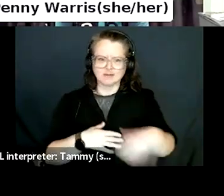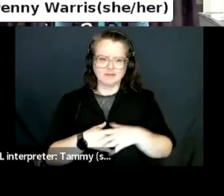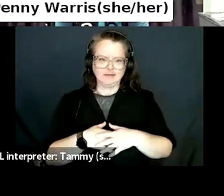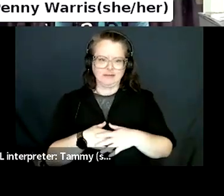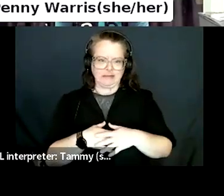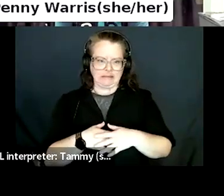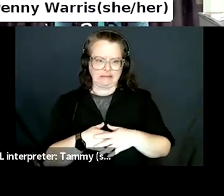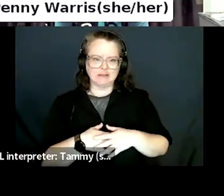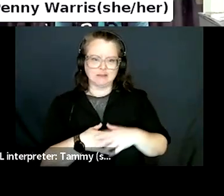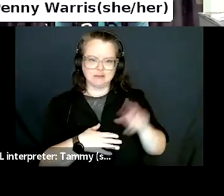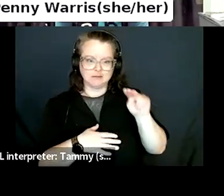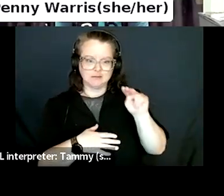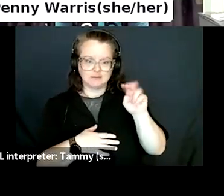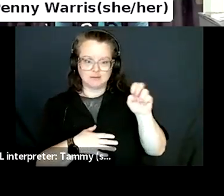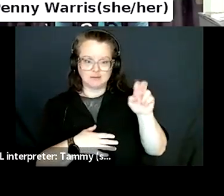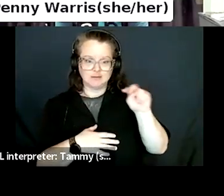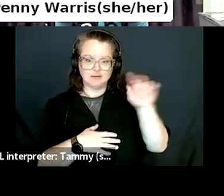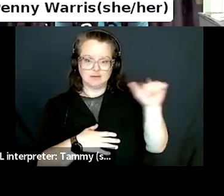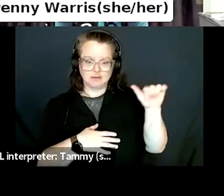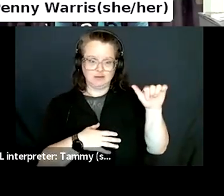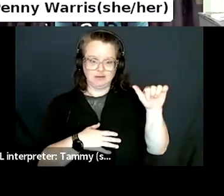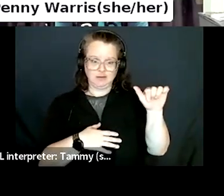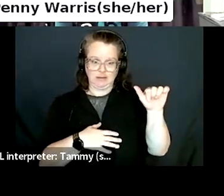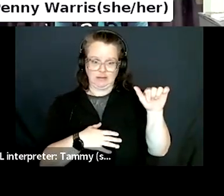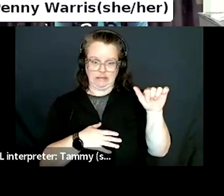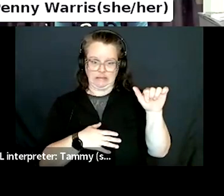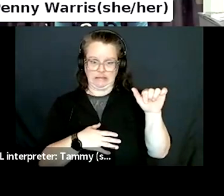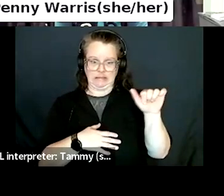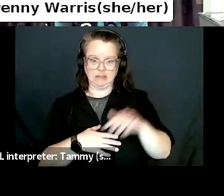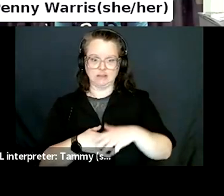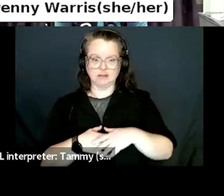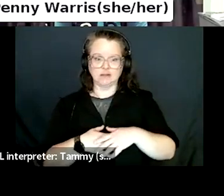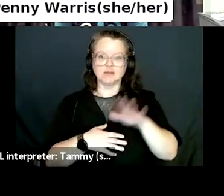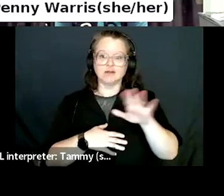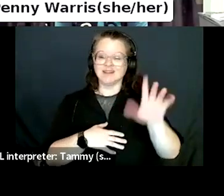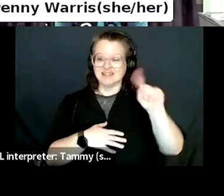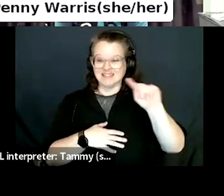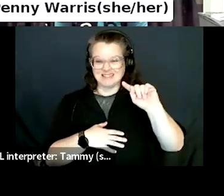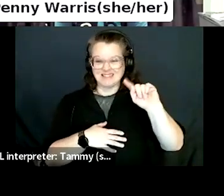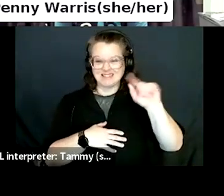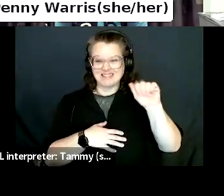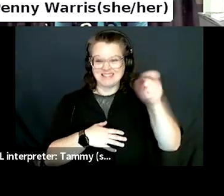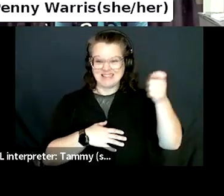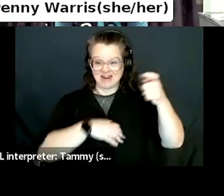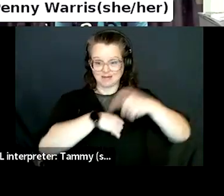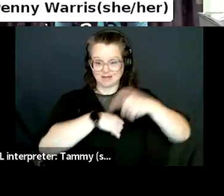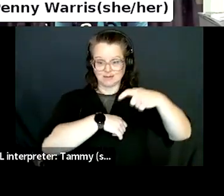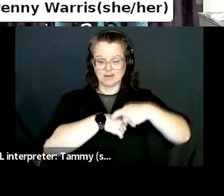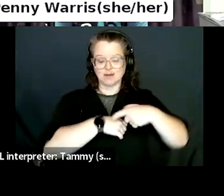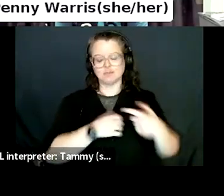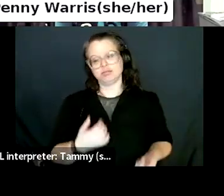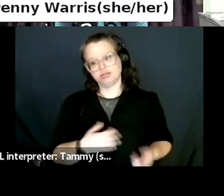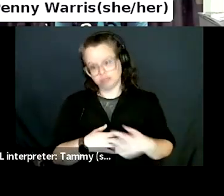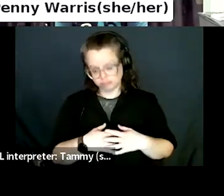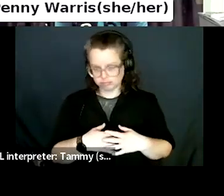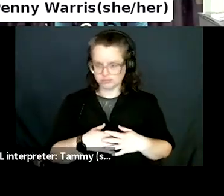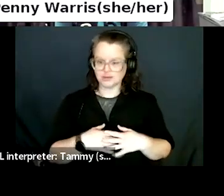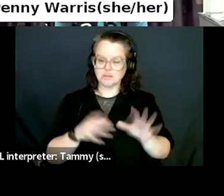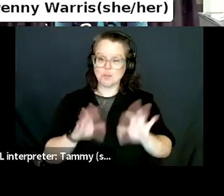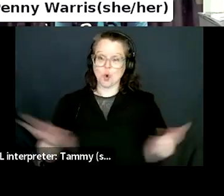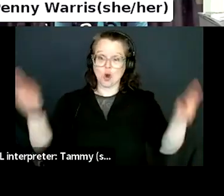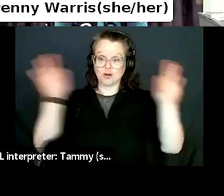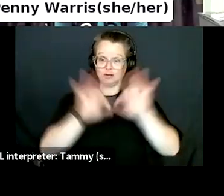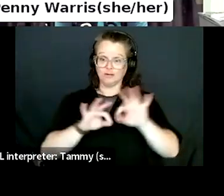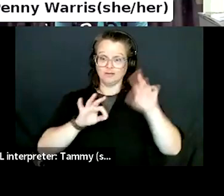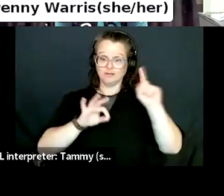taxes, find ahead, have a savings account for your sales taxes. Um, I had done bookkeeping for a, another small business for a little